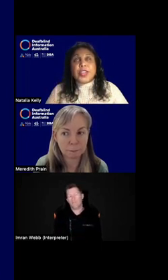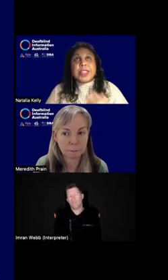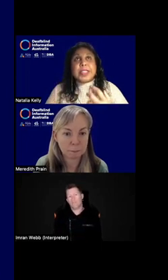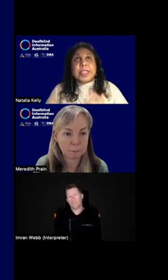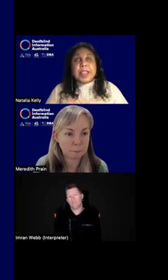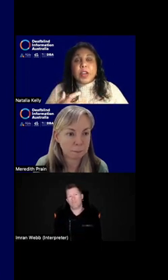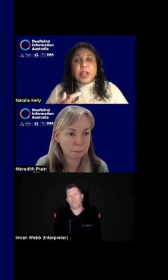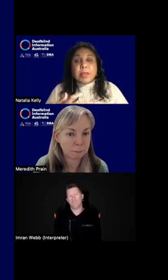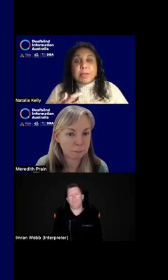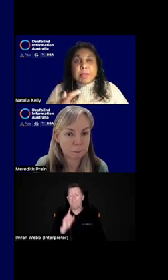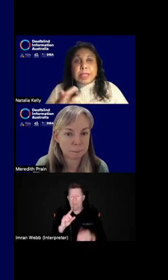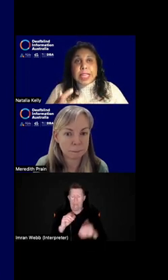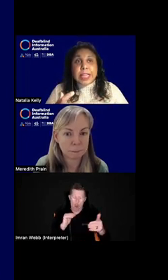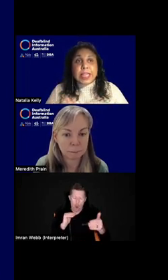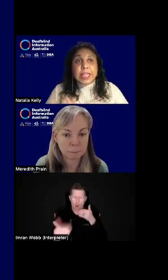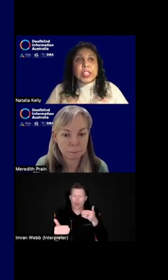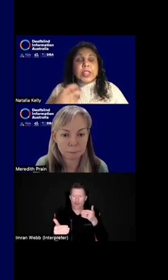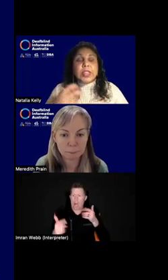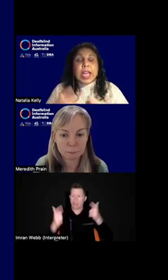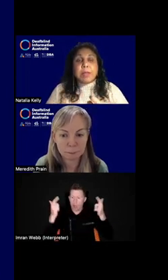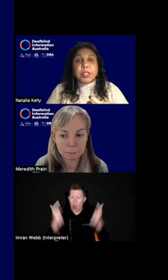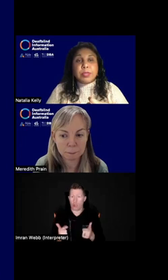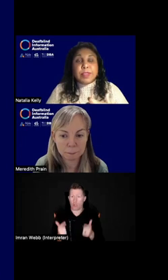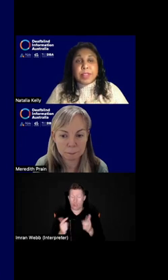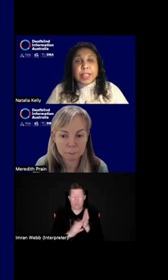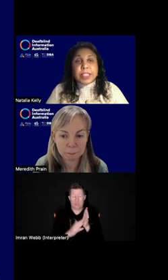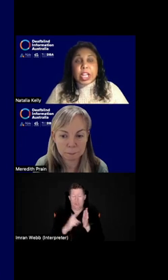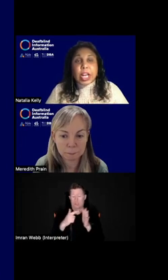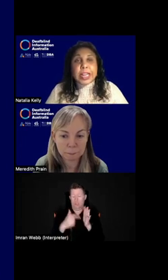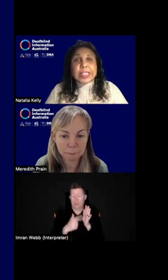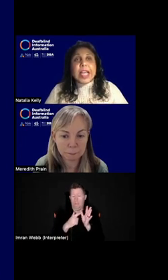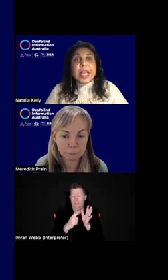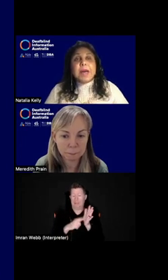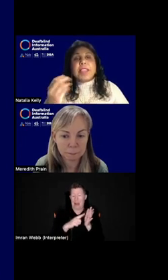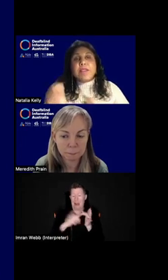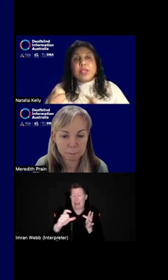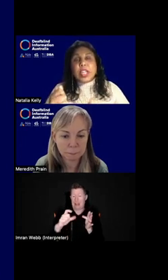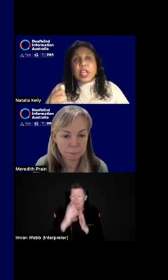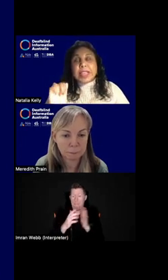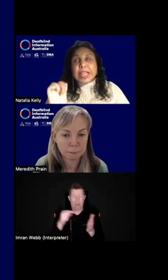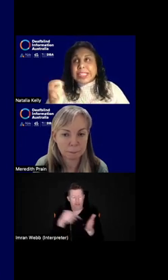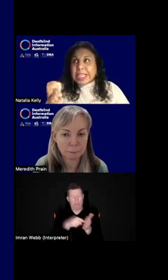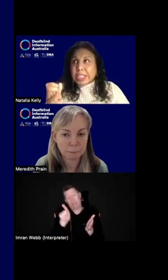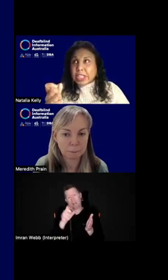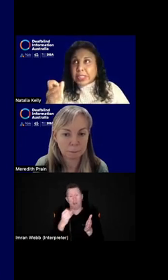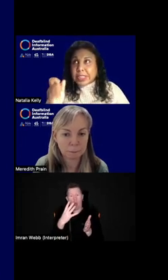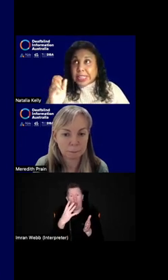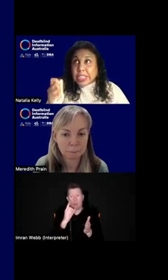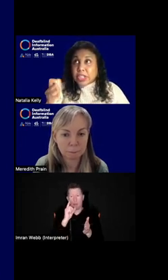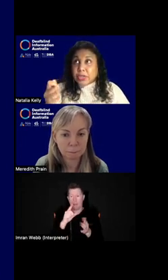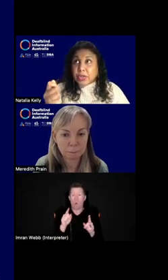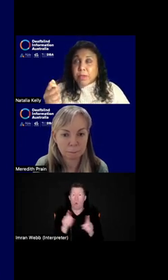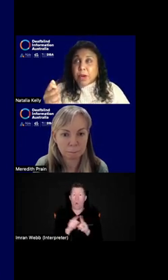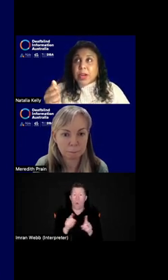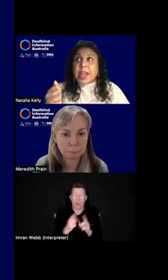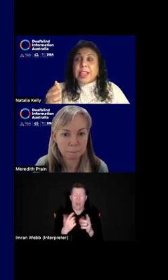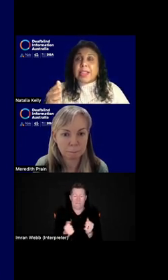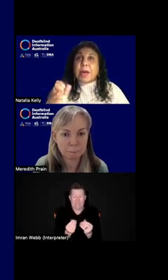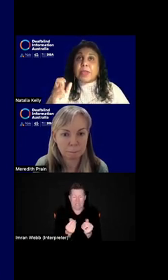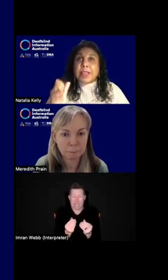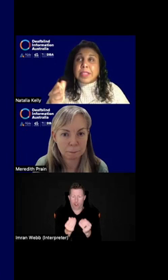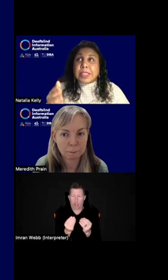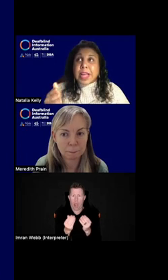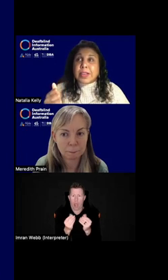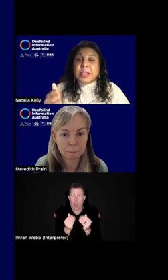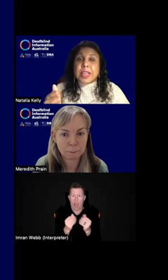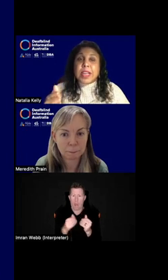contrasted. They've got the metallic, so they're able to reflect light, but they've also got that text, that textural component and the